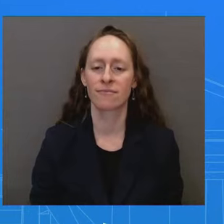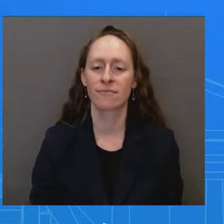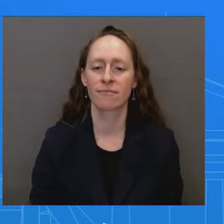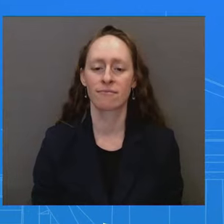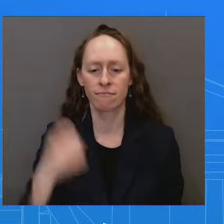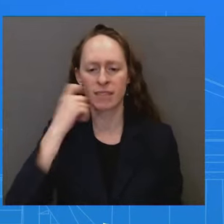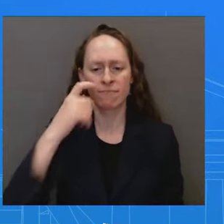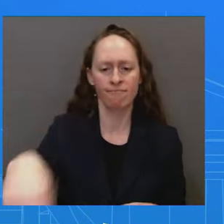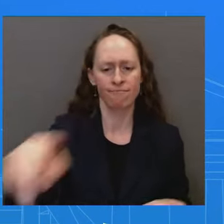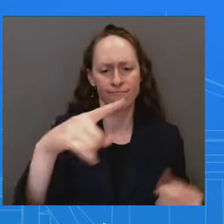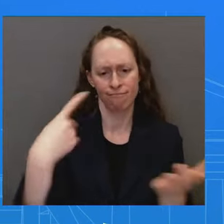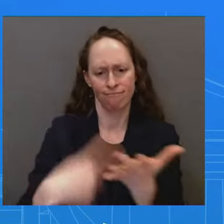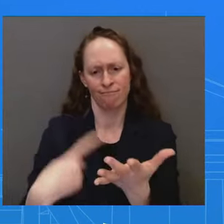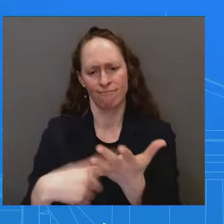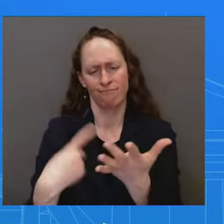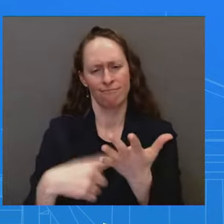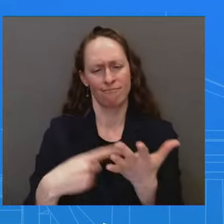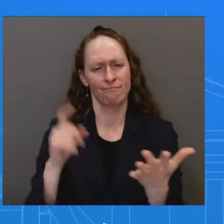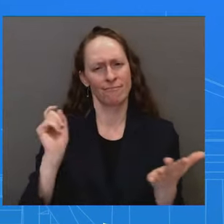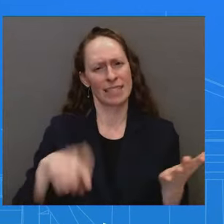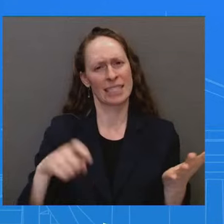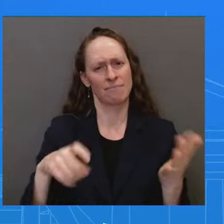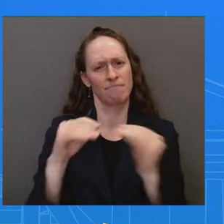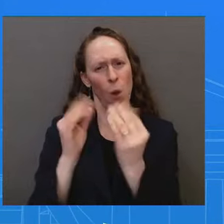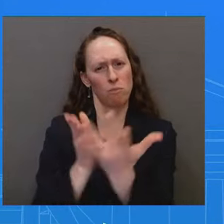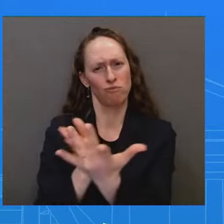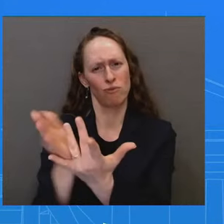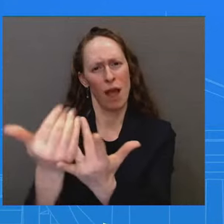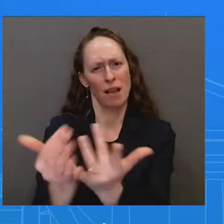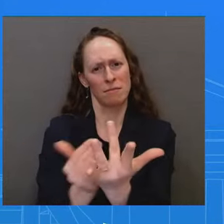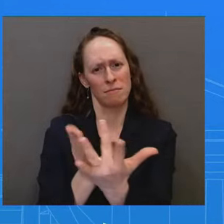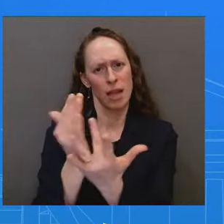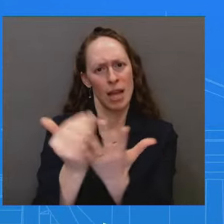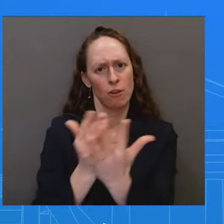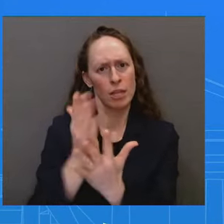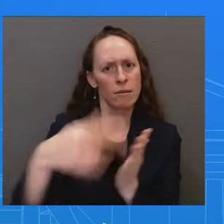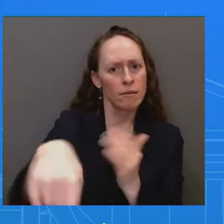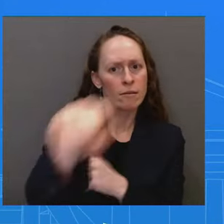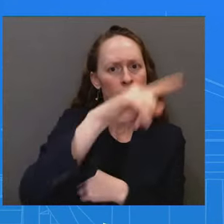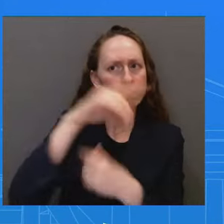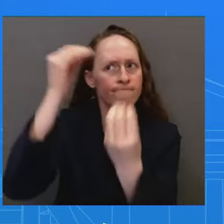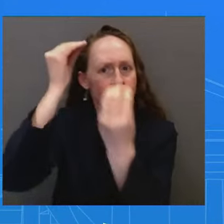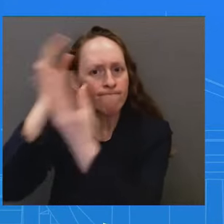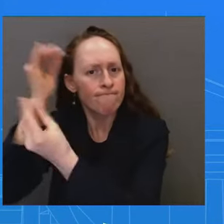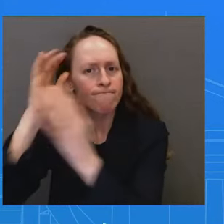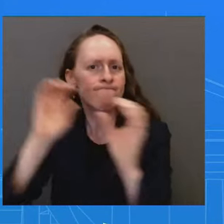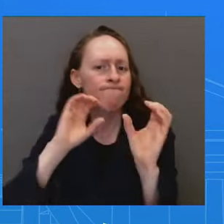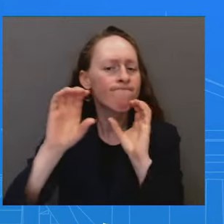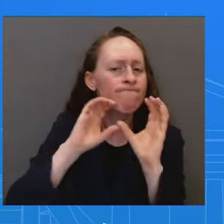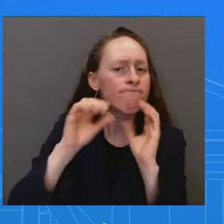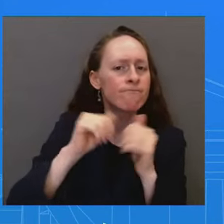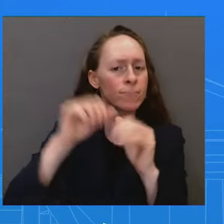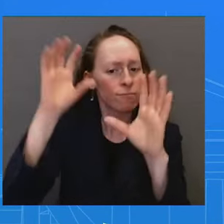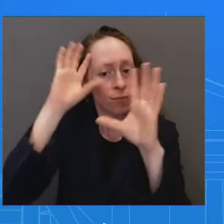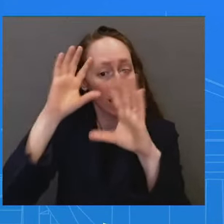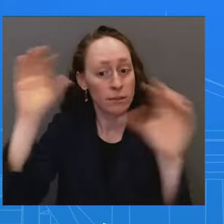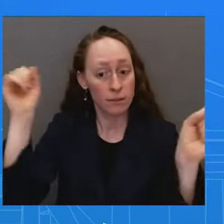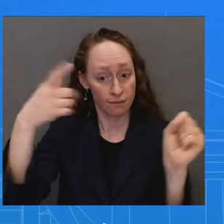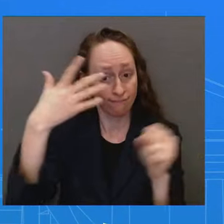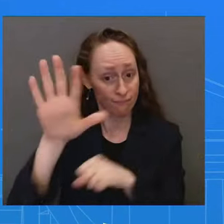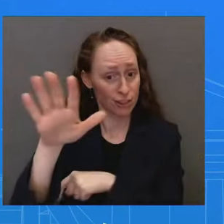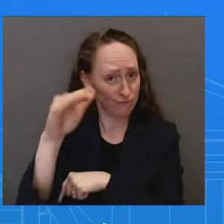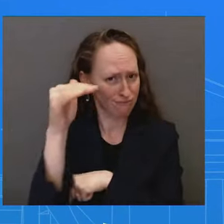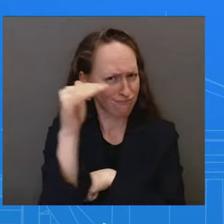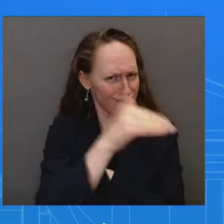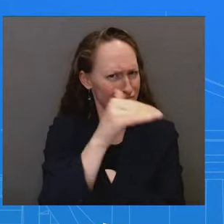confidence that the president expresses in the secretary? The president respects that he took full responsibility for it in his statement.